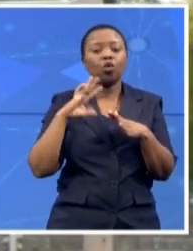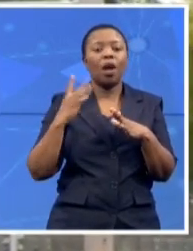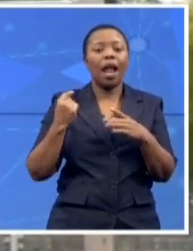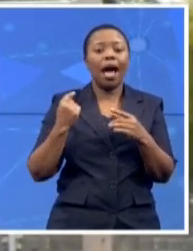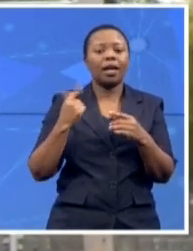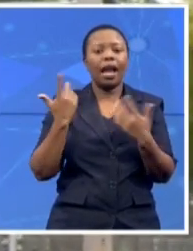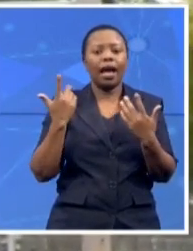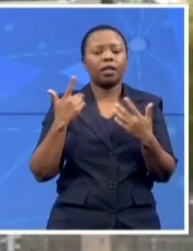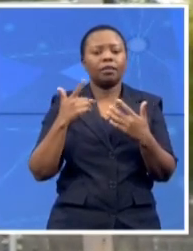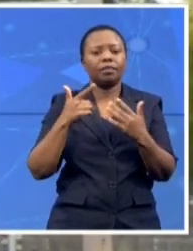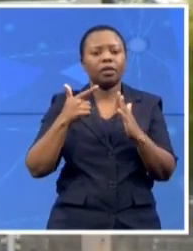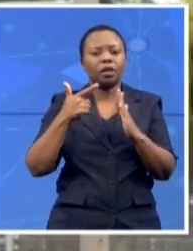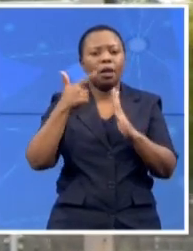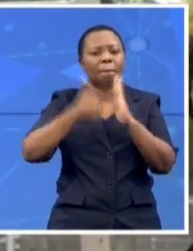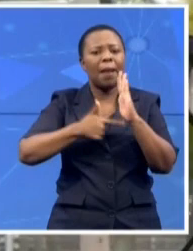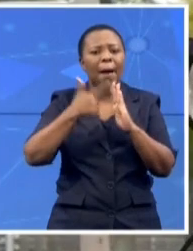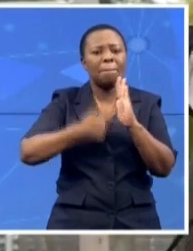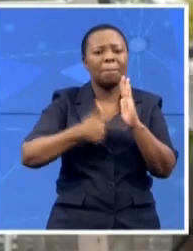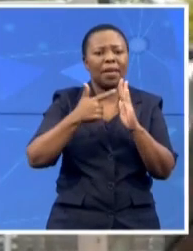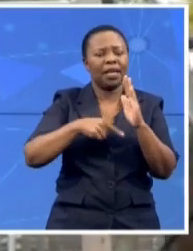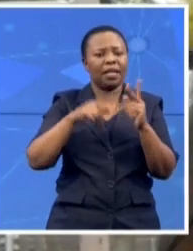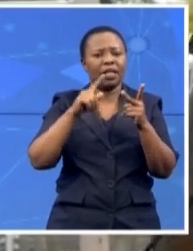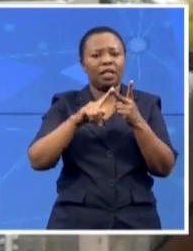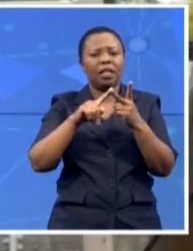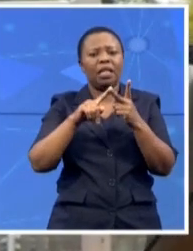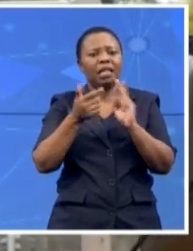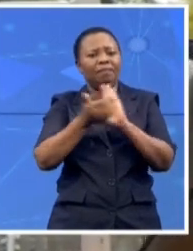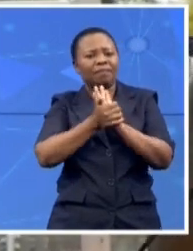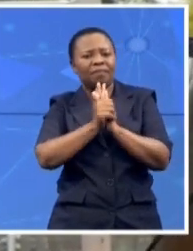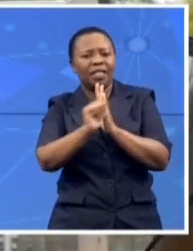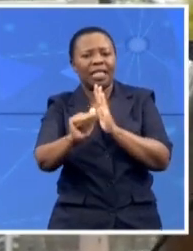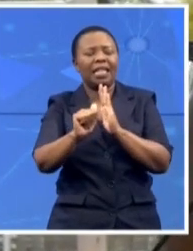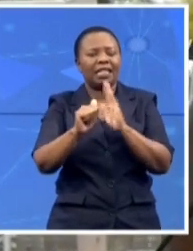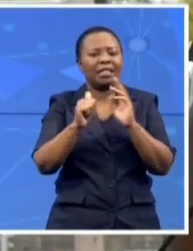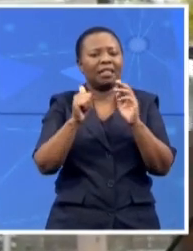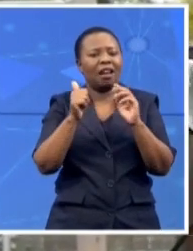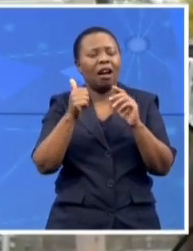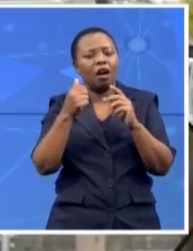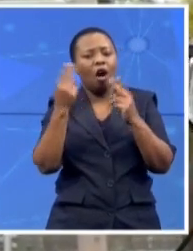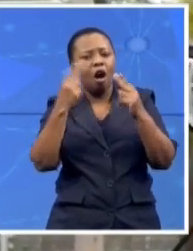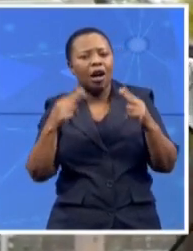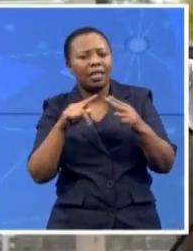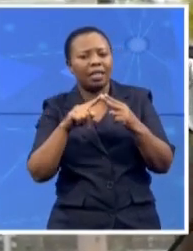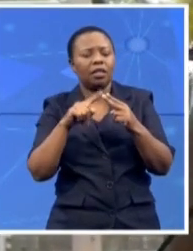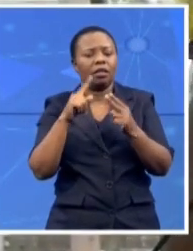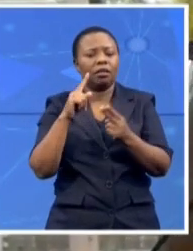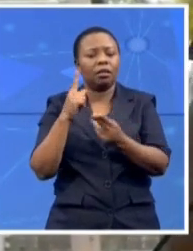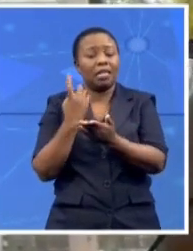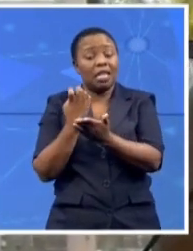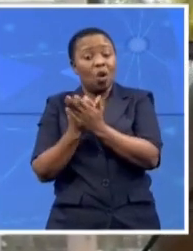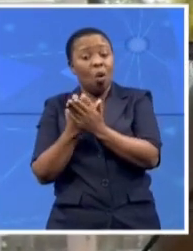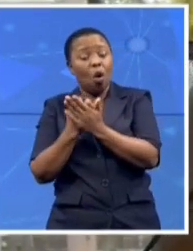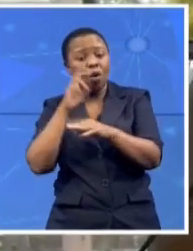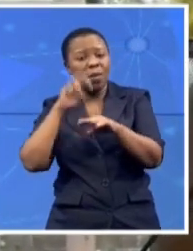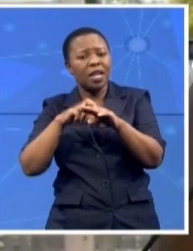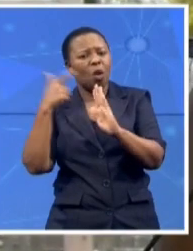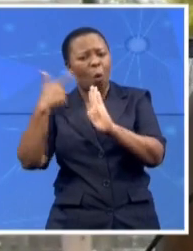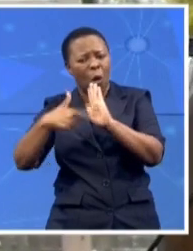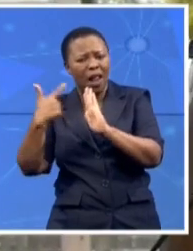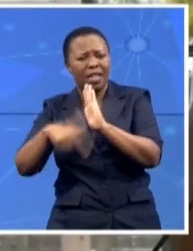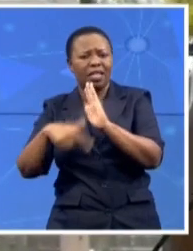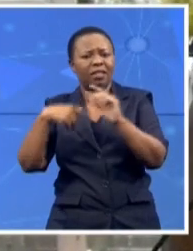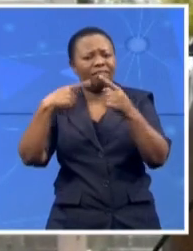artisans, some of the jobs that the economy needs, welding. And not all of us wanting to